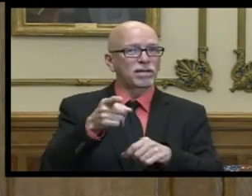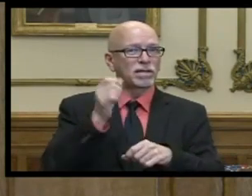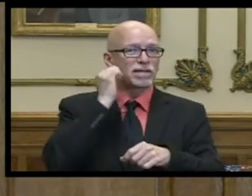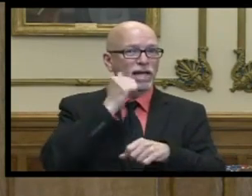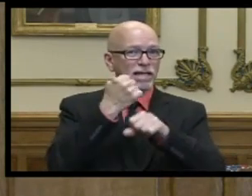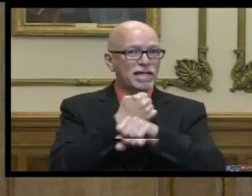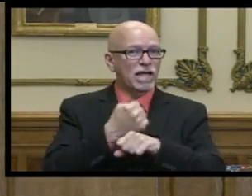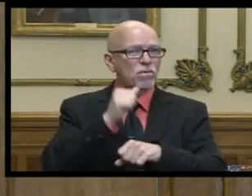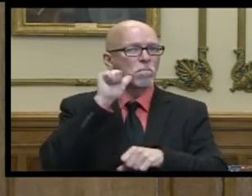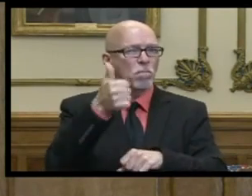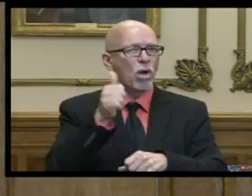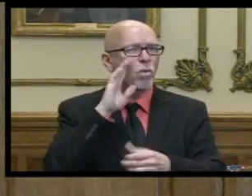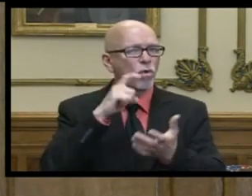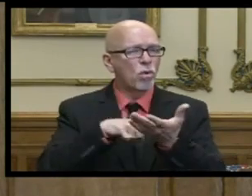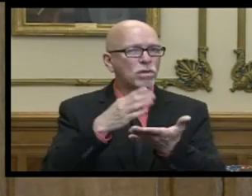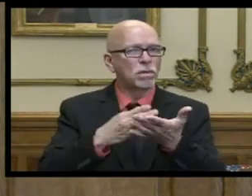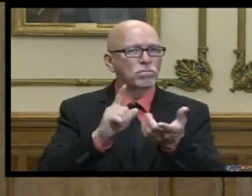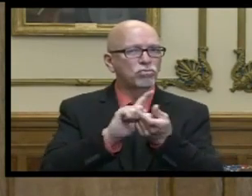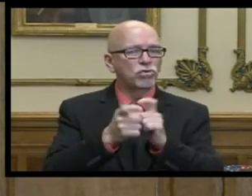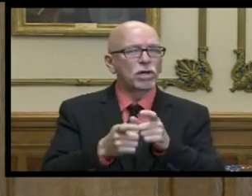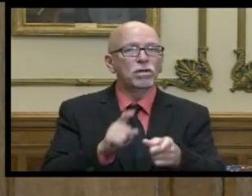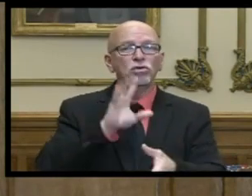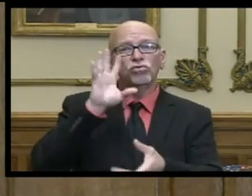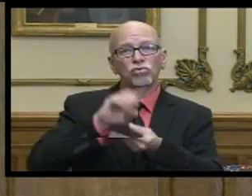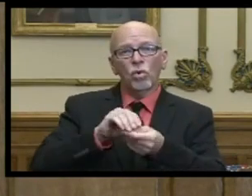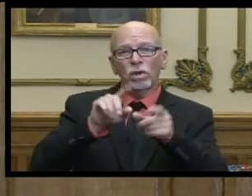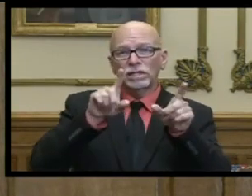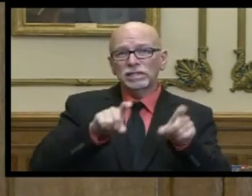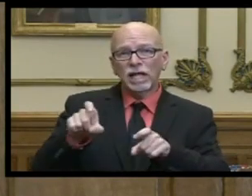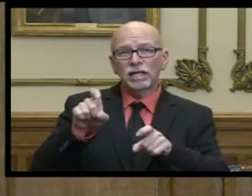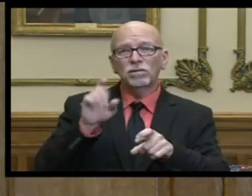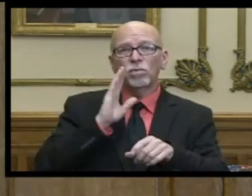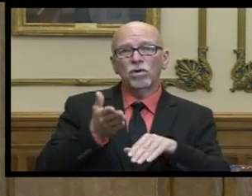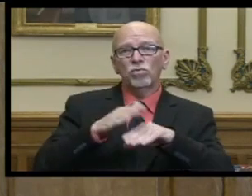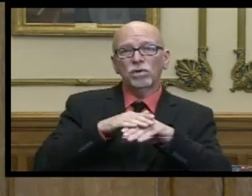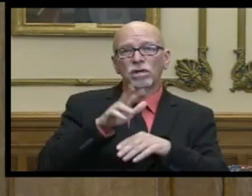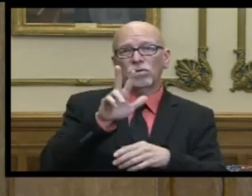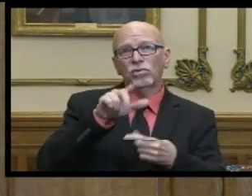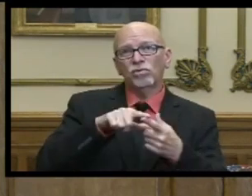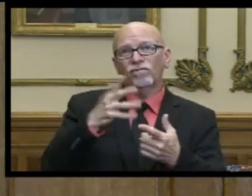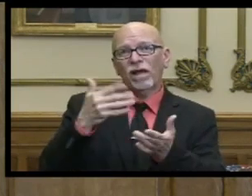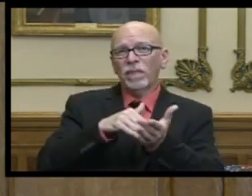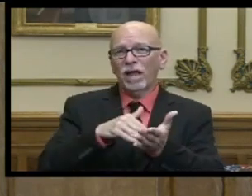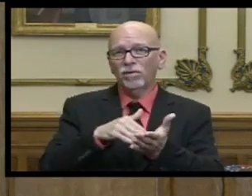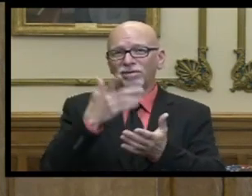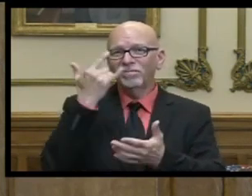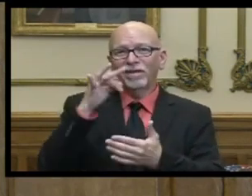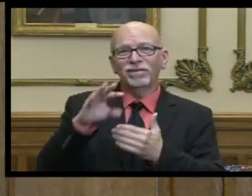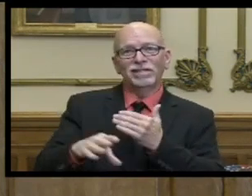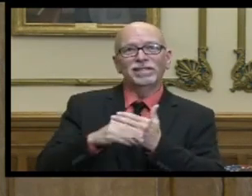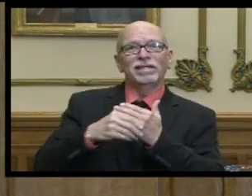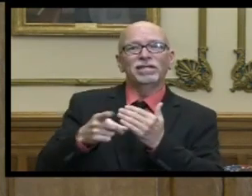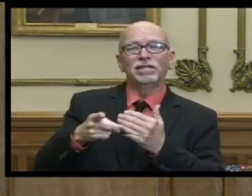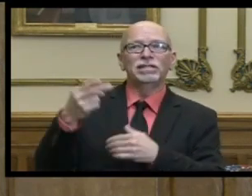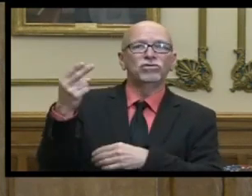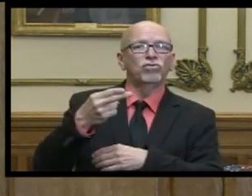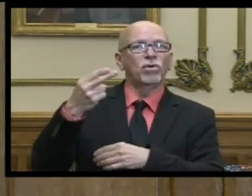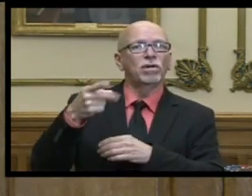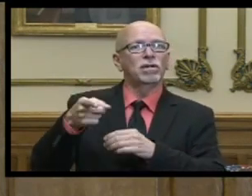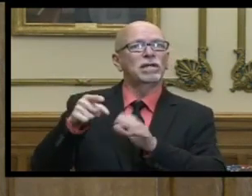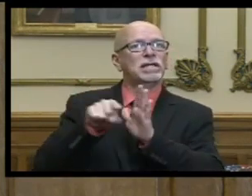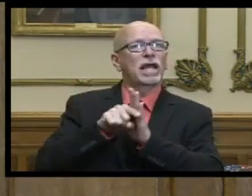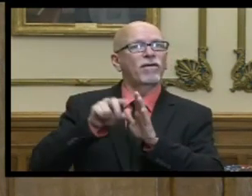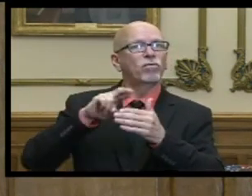tomorrow the total number of tested will increase by three to five thousand because of an additional historic negative